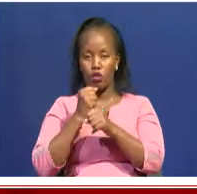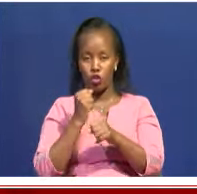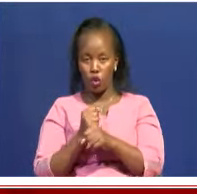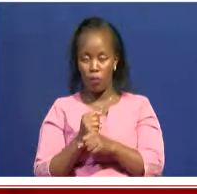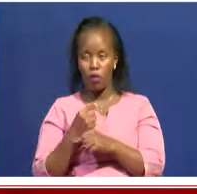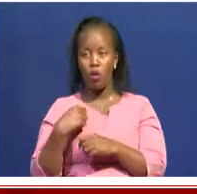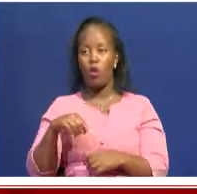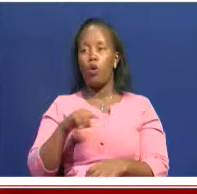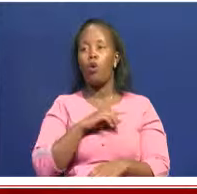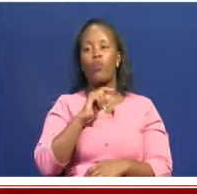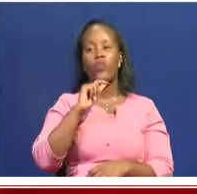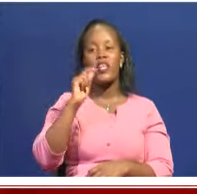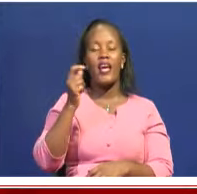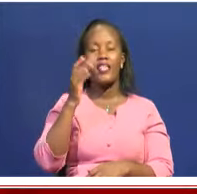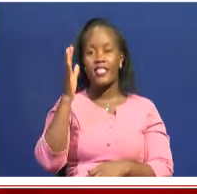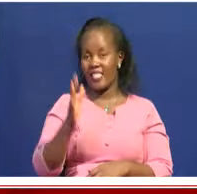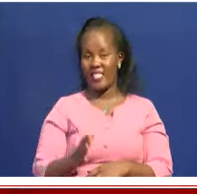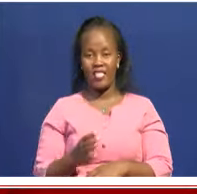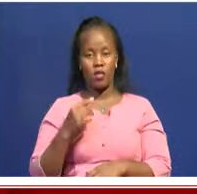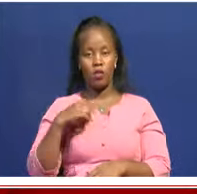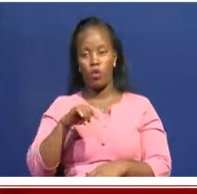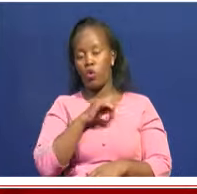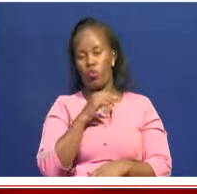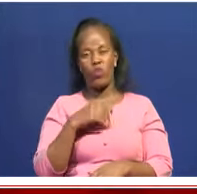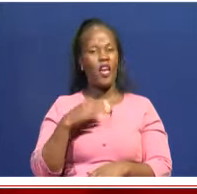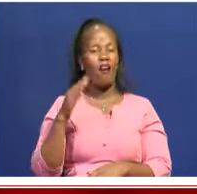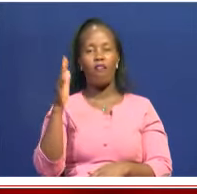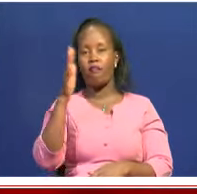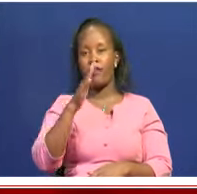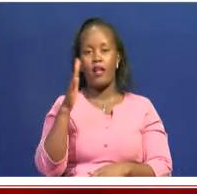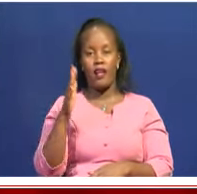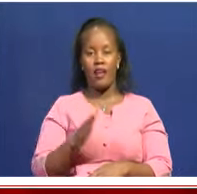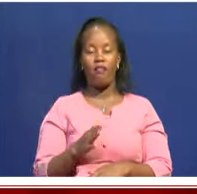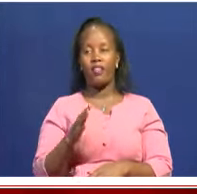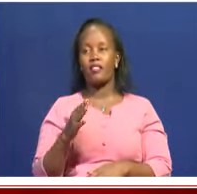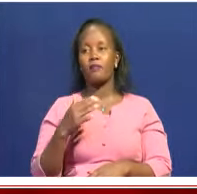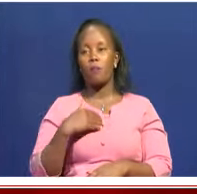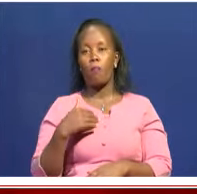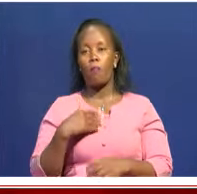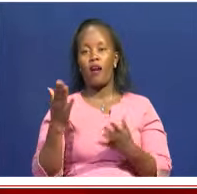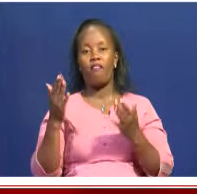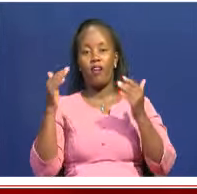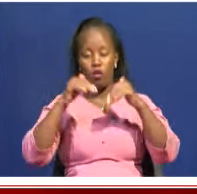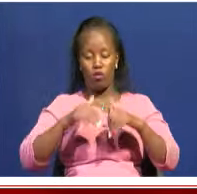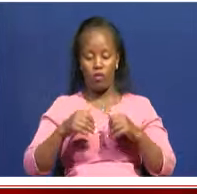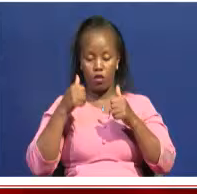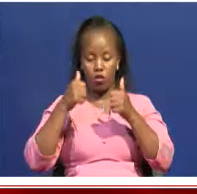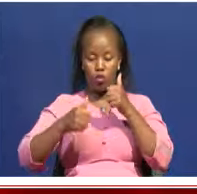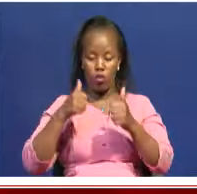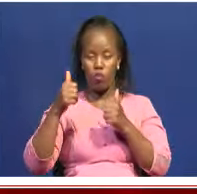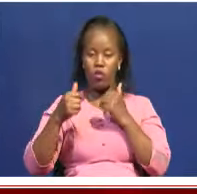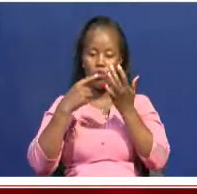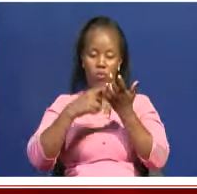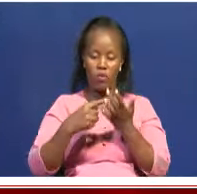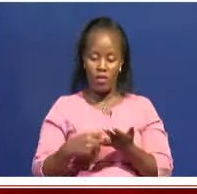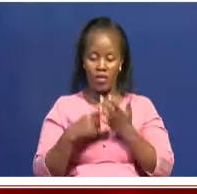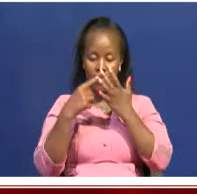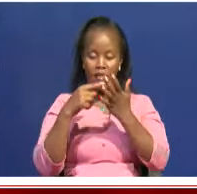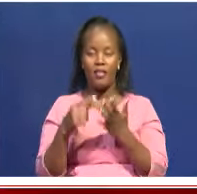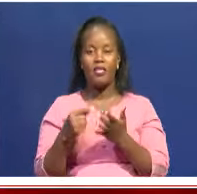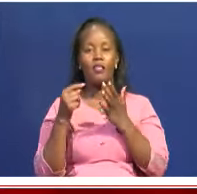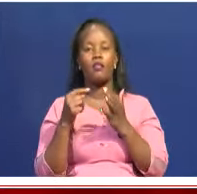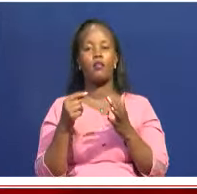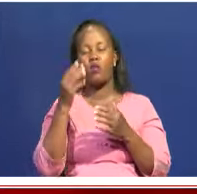Kenya, we have never, we never ratified a very important convention that would put us at the table where we have a say called the